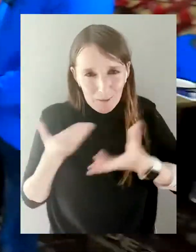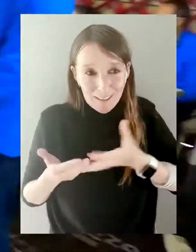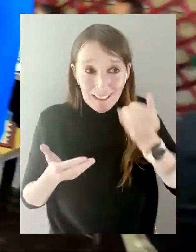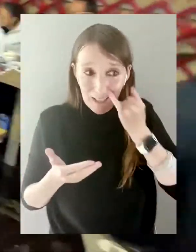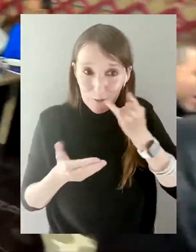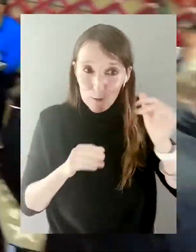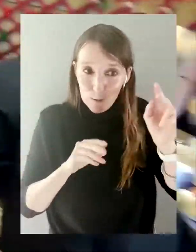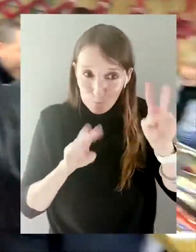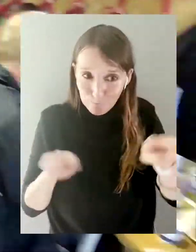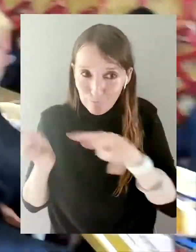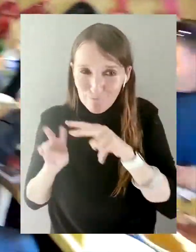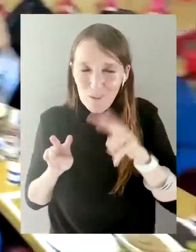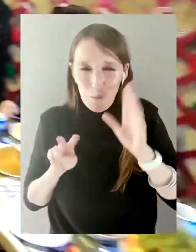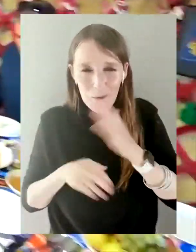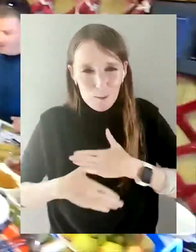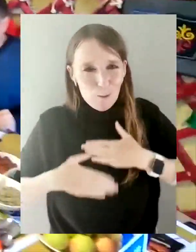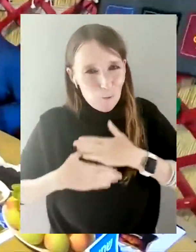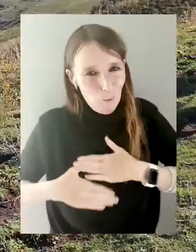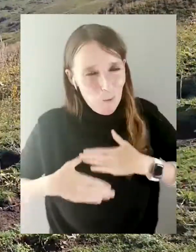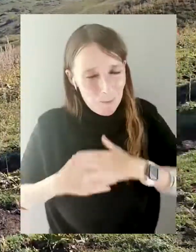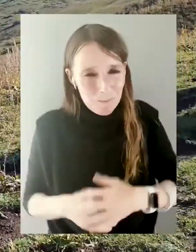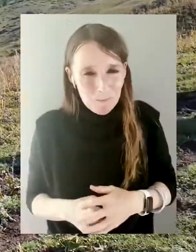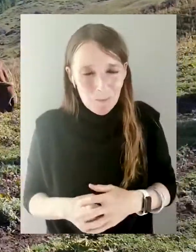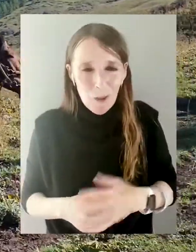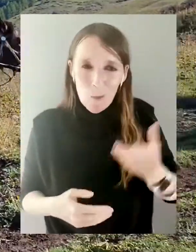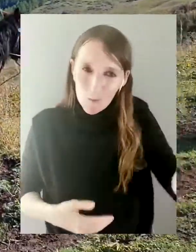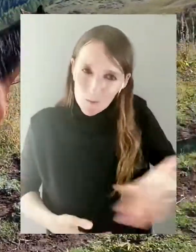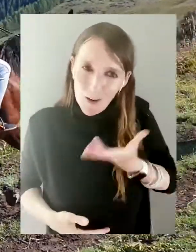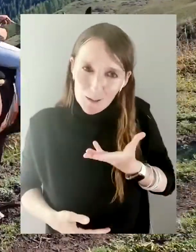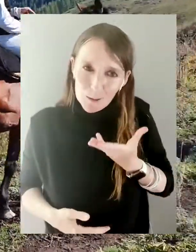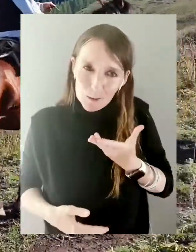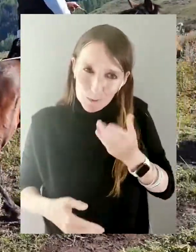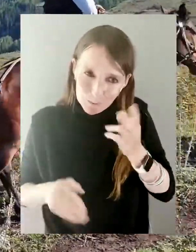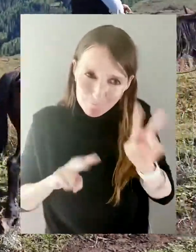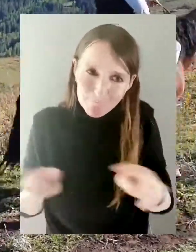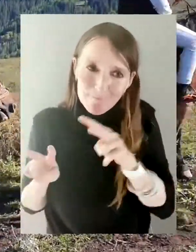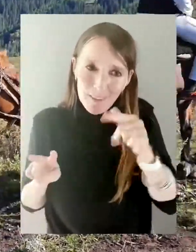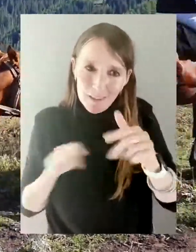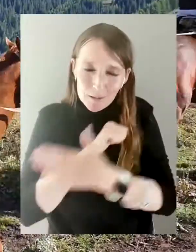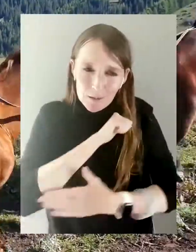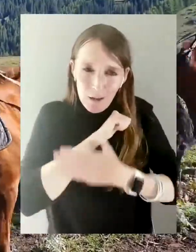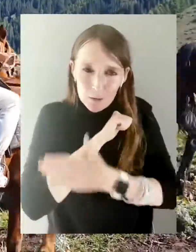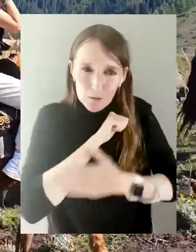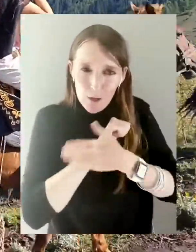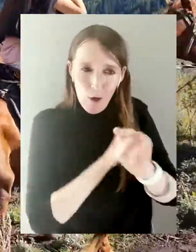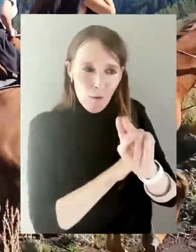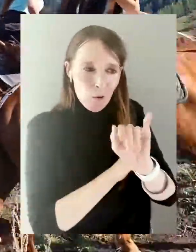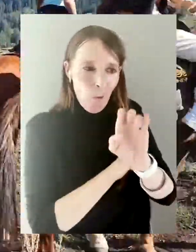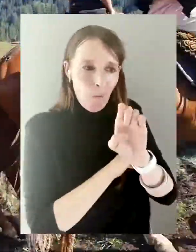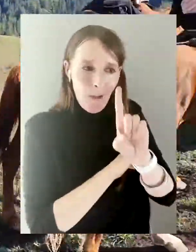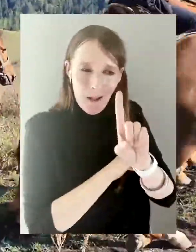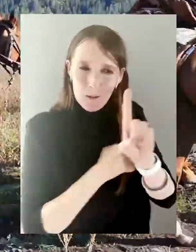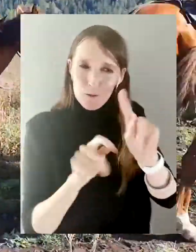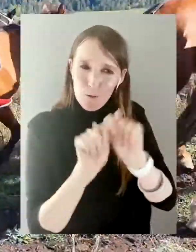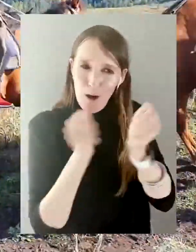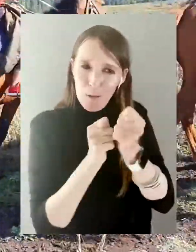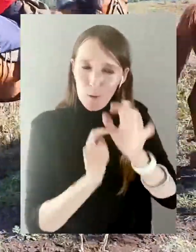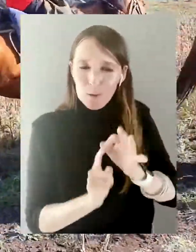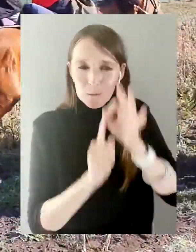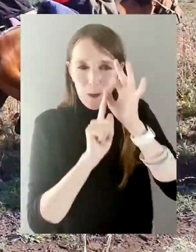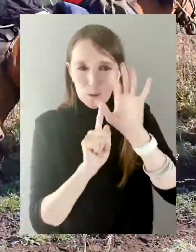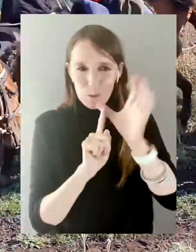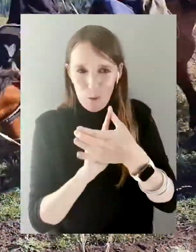enjoy during traveling in Kyrgyzstan. We invite you to explore the country of nomads with their unique